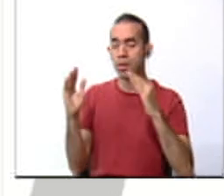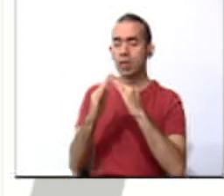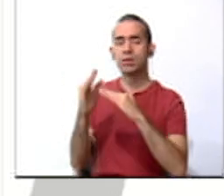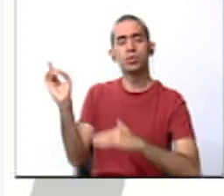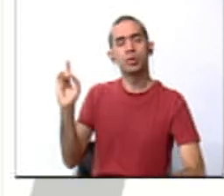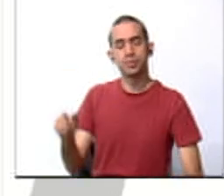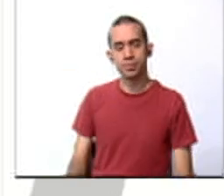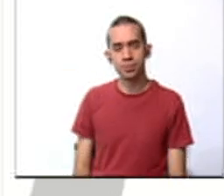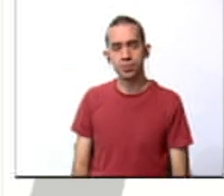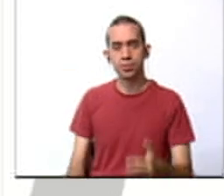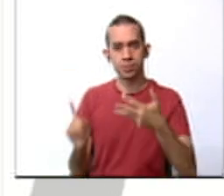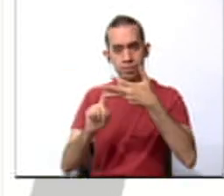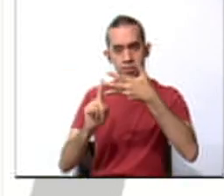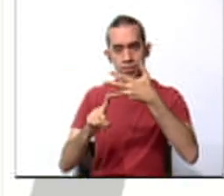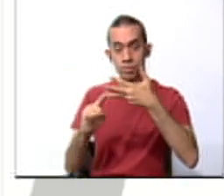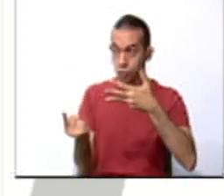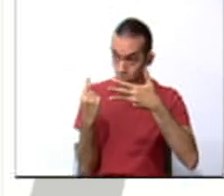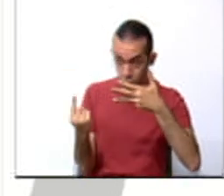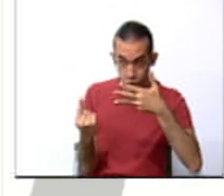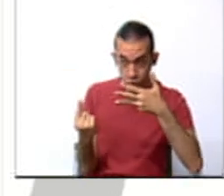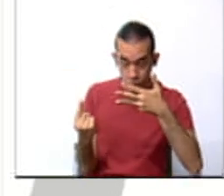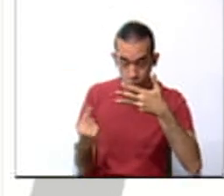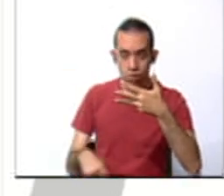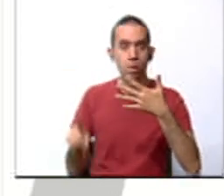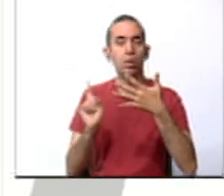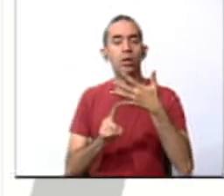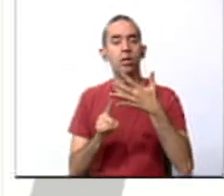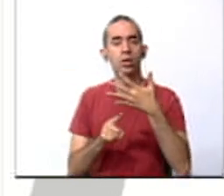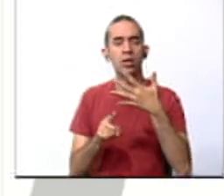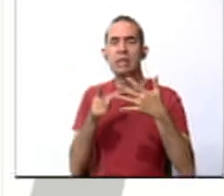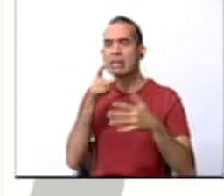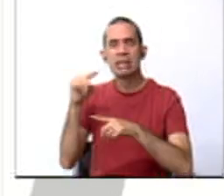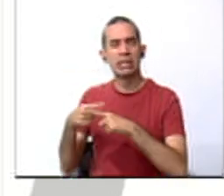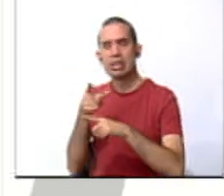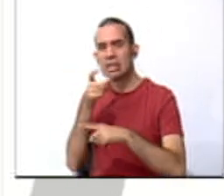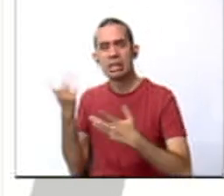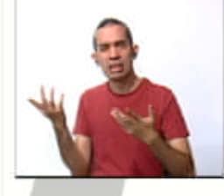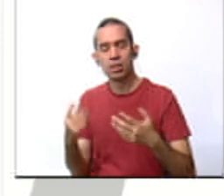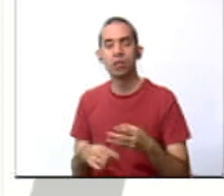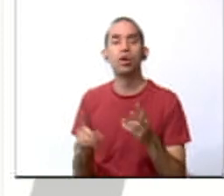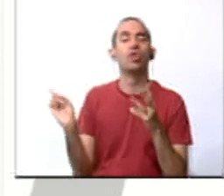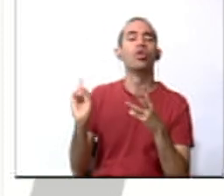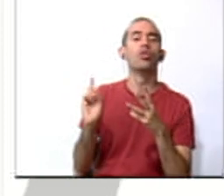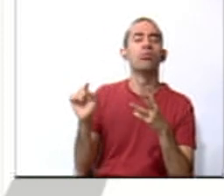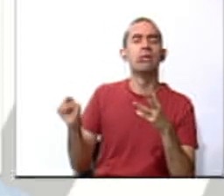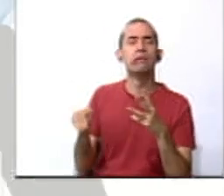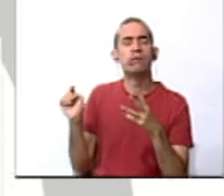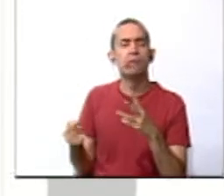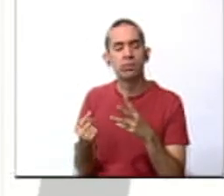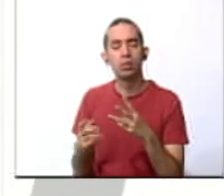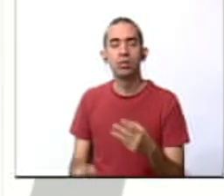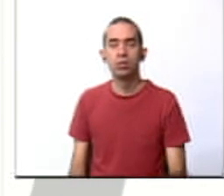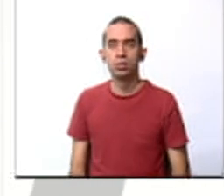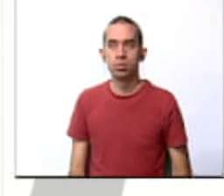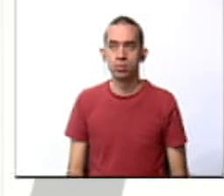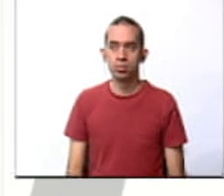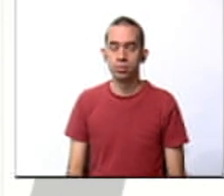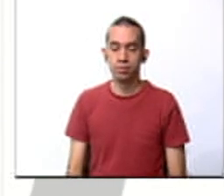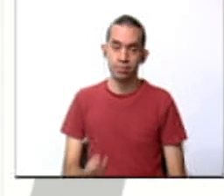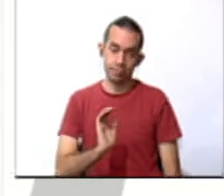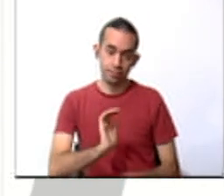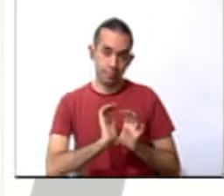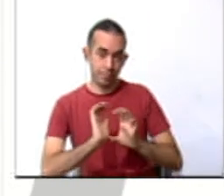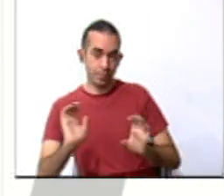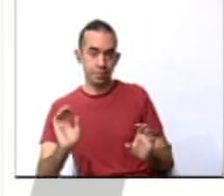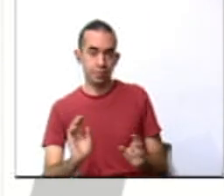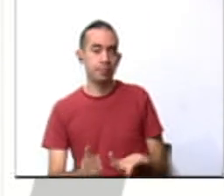live? Are you alone? Who is hurt? Where does it hurt? Okay. And